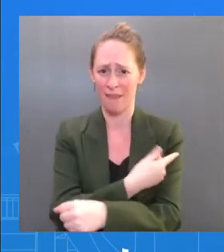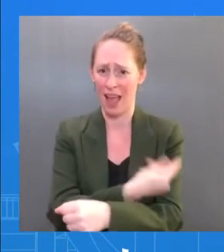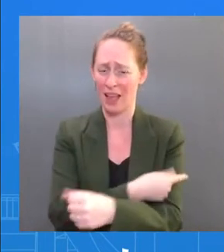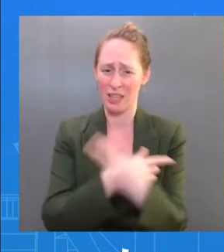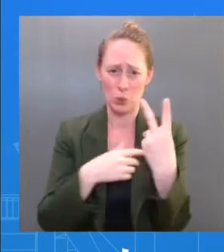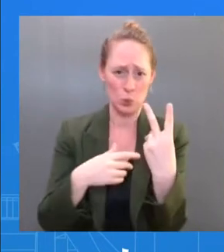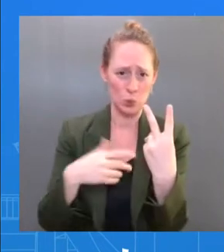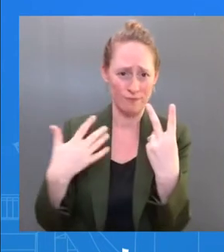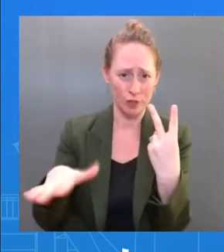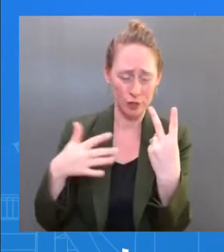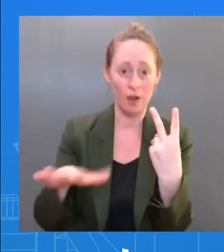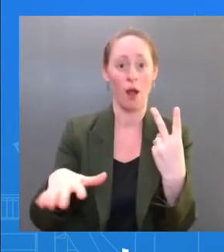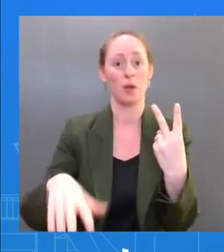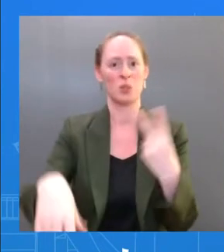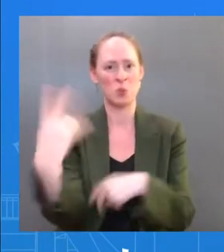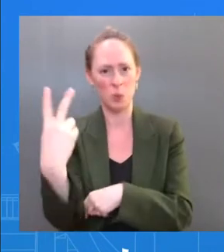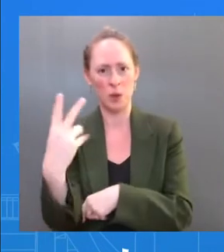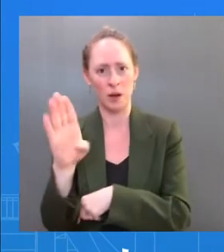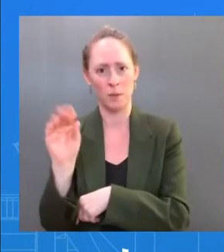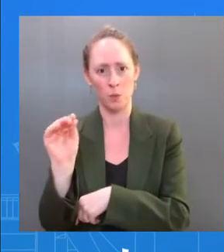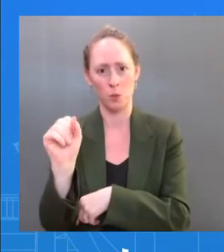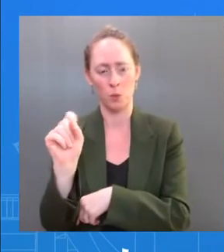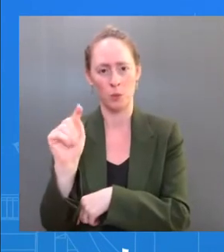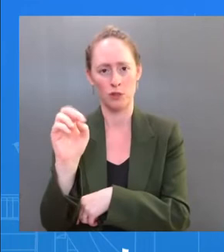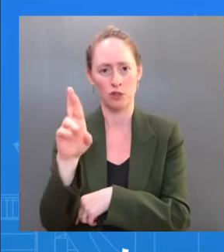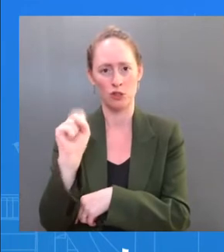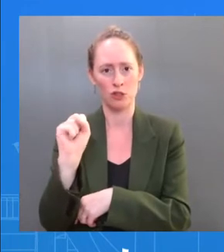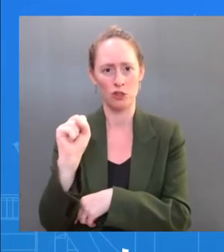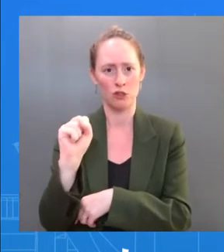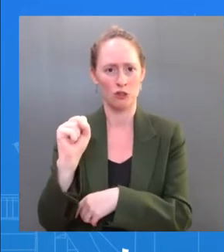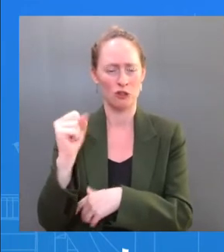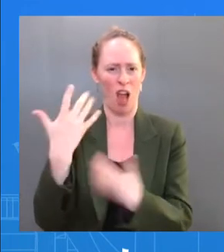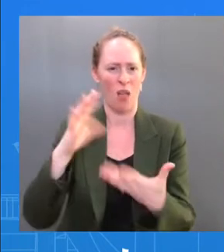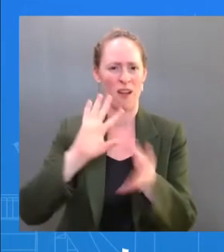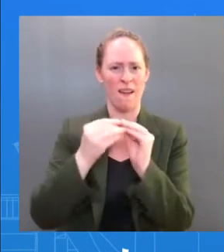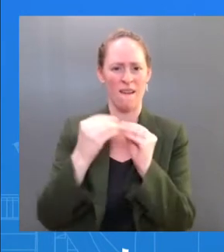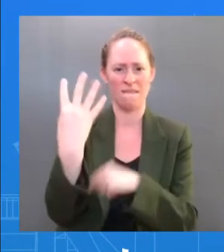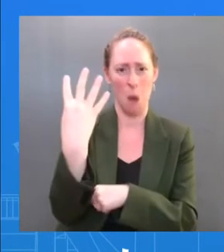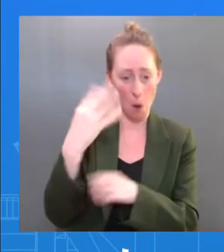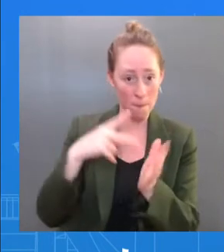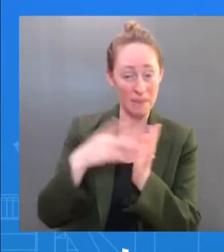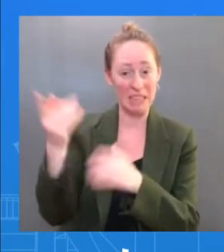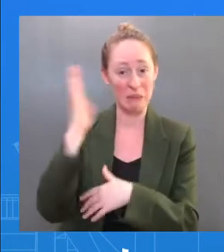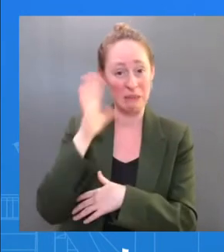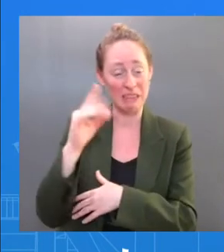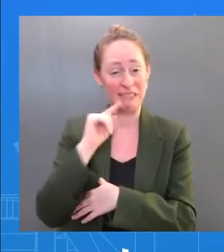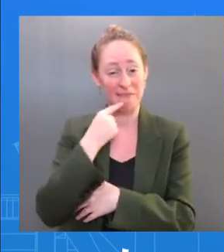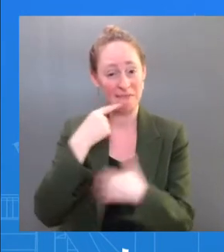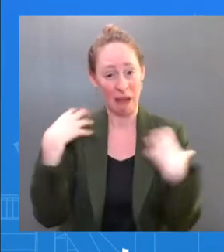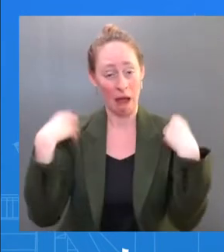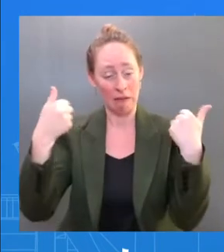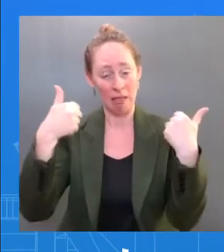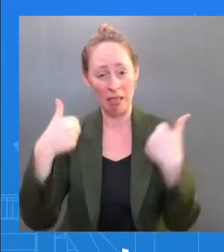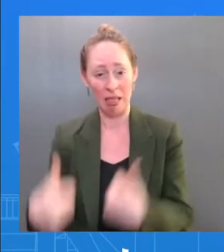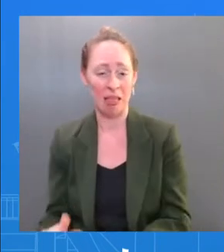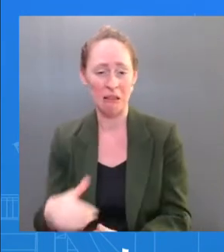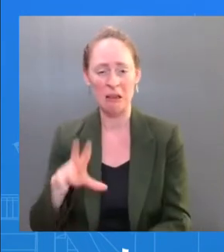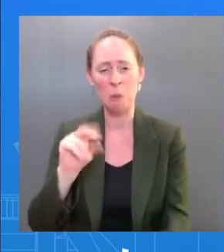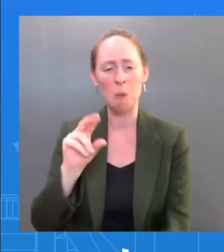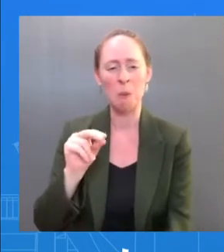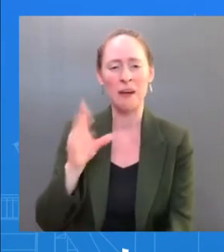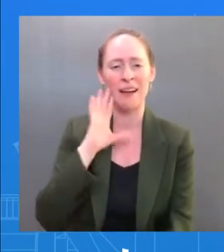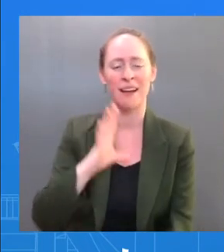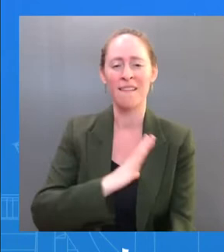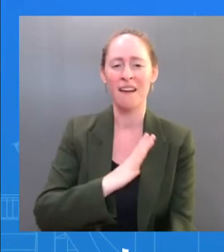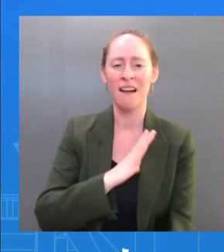dramatically lower. He's also getting treated with a very powerful antiviral, and